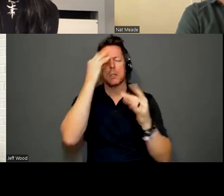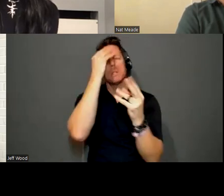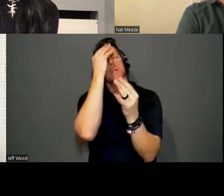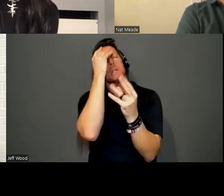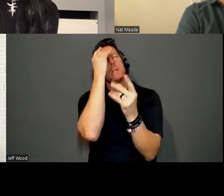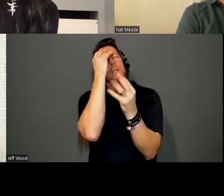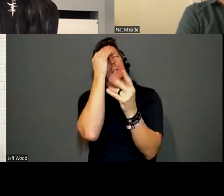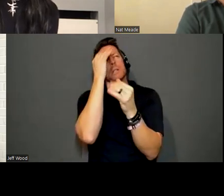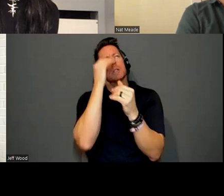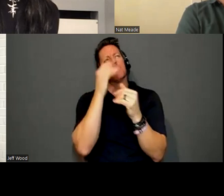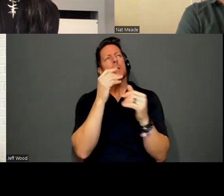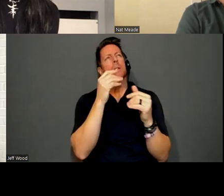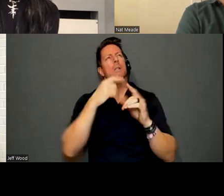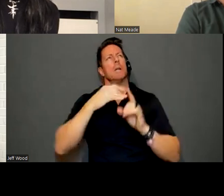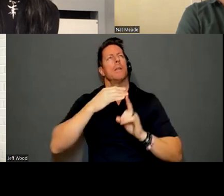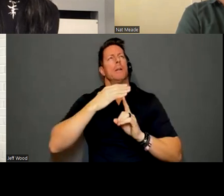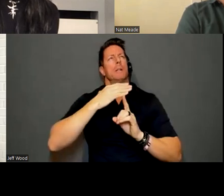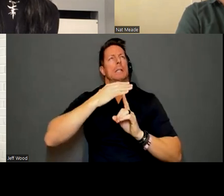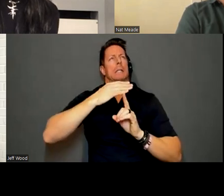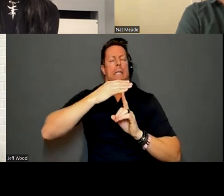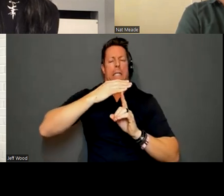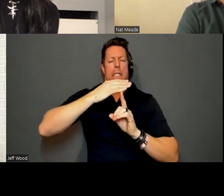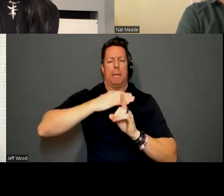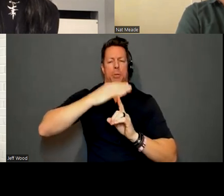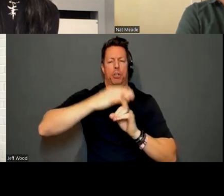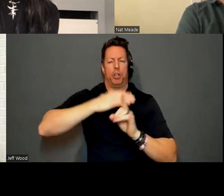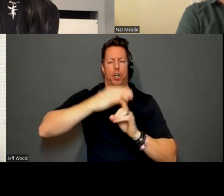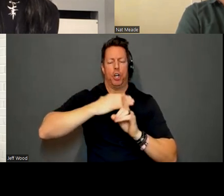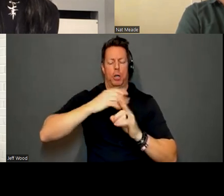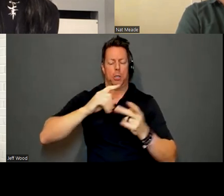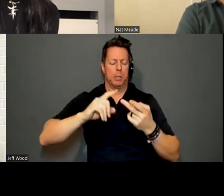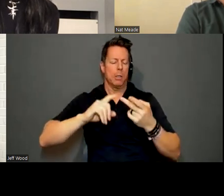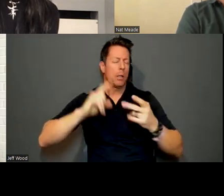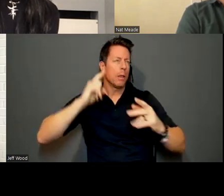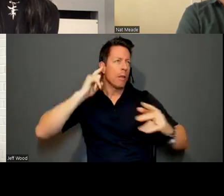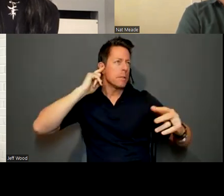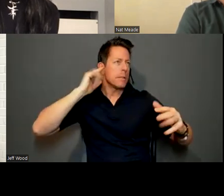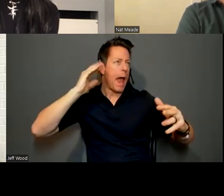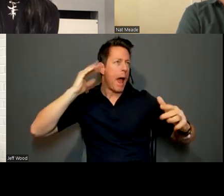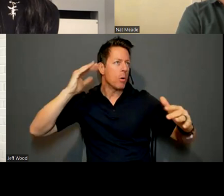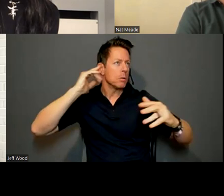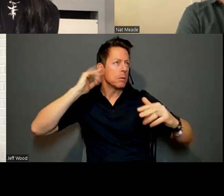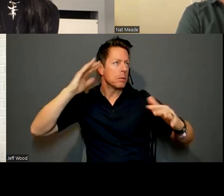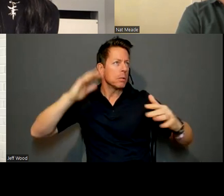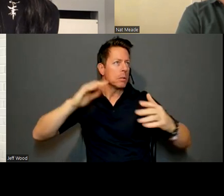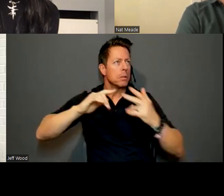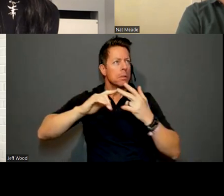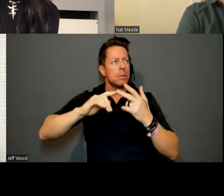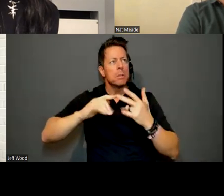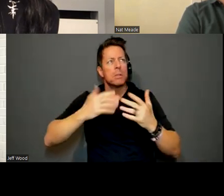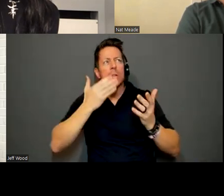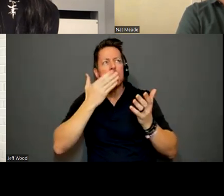the temperature, the sounds, the smells.